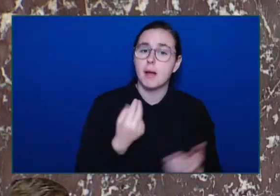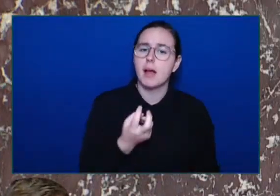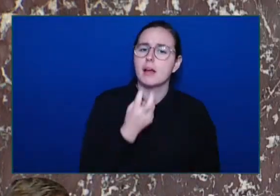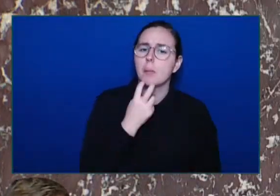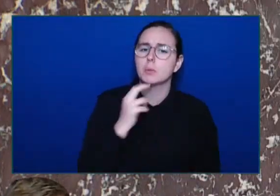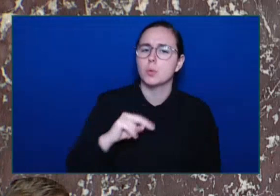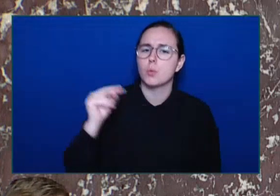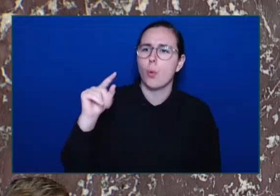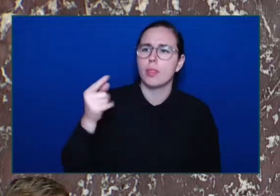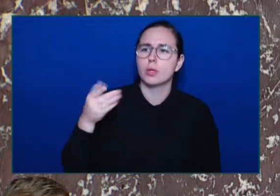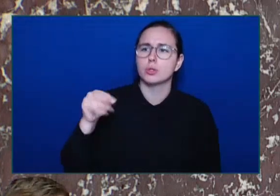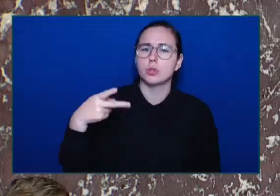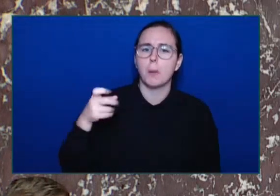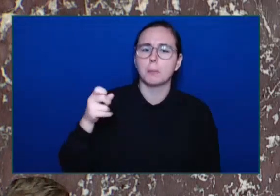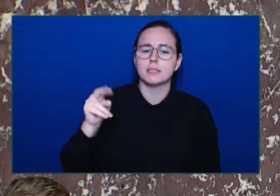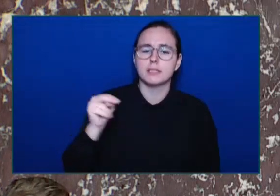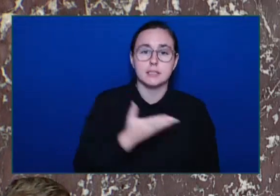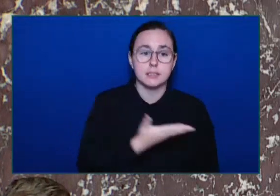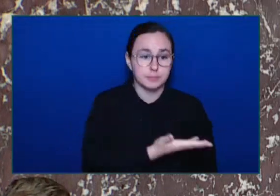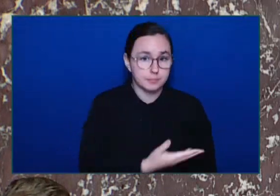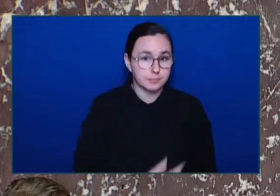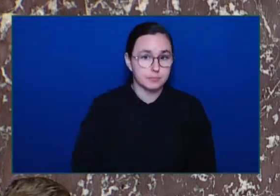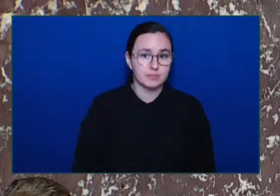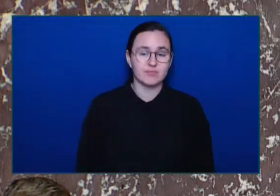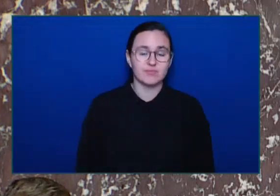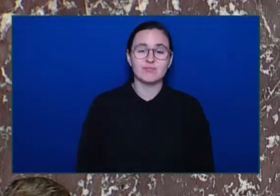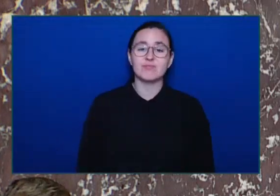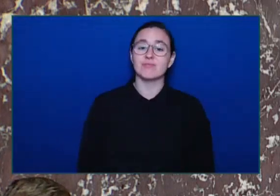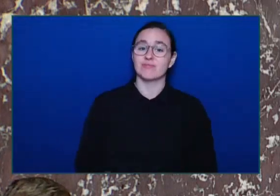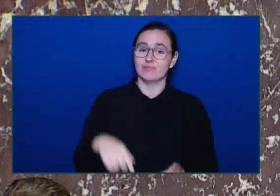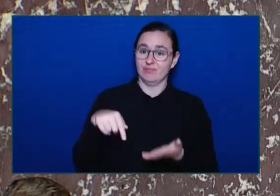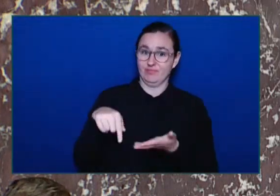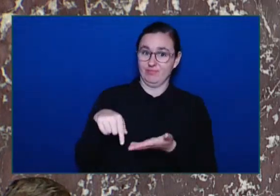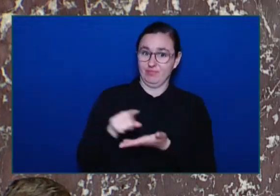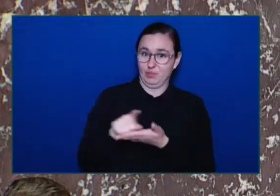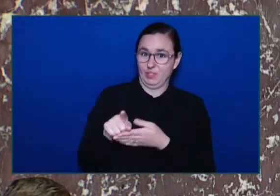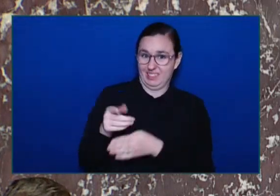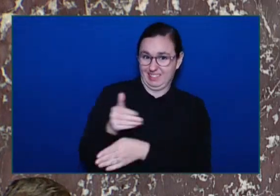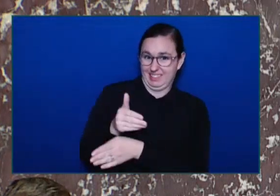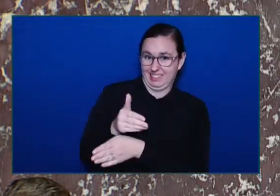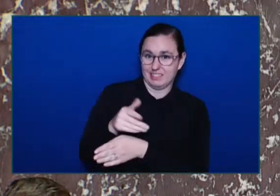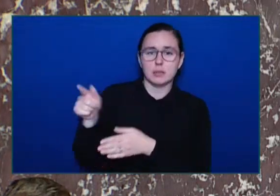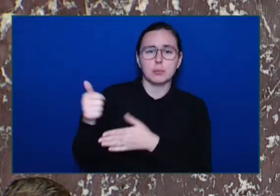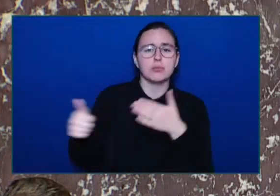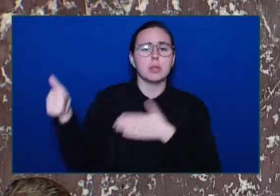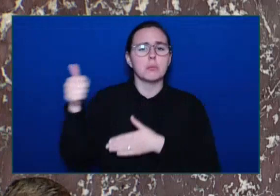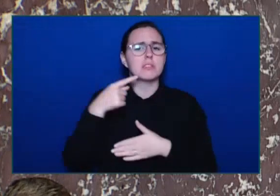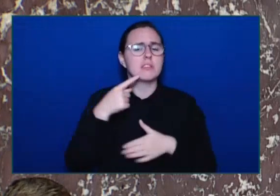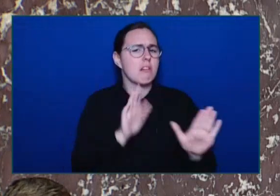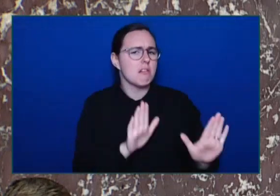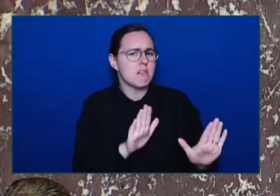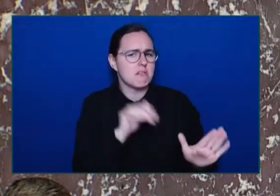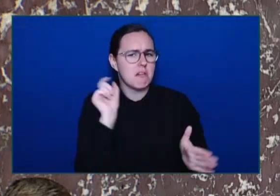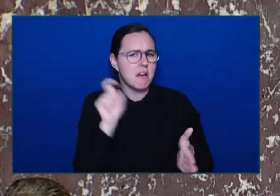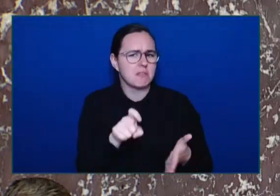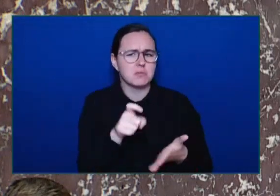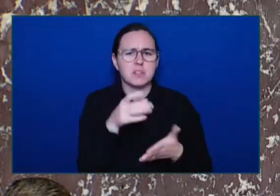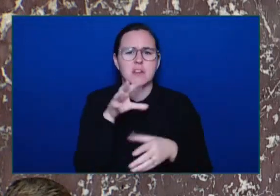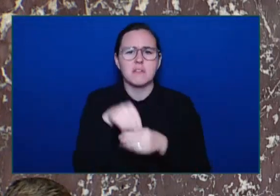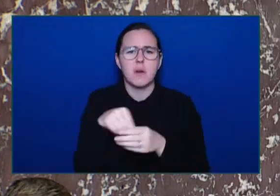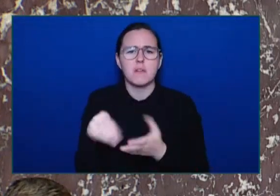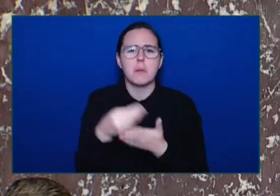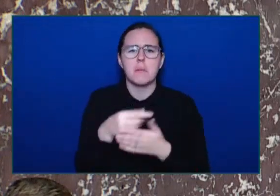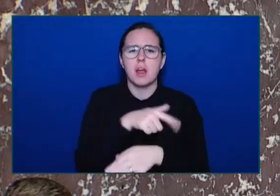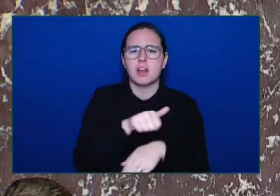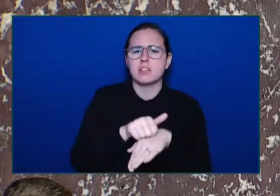sending of money To certain groups like Atira While he was the housing minister Well, here's the problem with that answer, Mr. Speaker And I think it